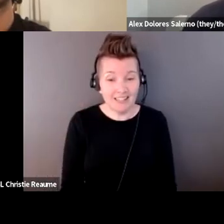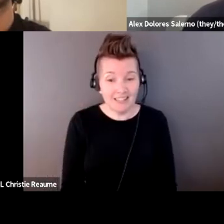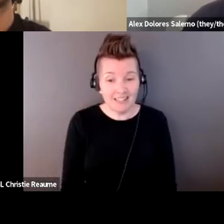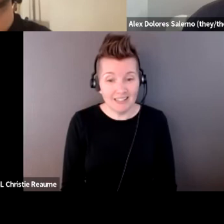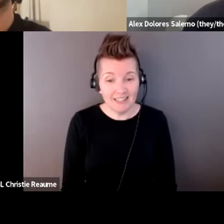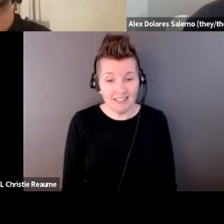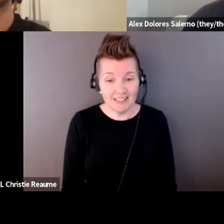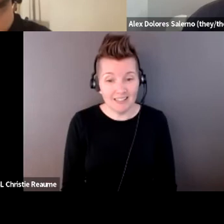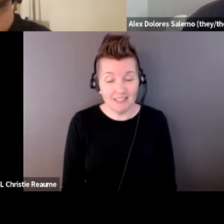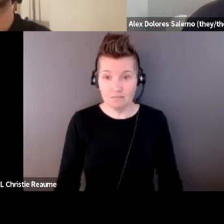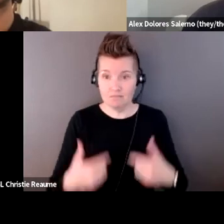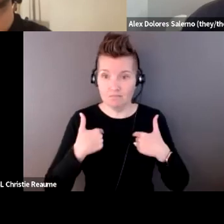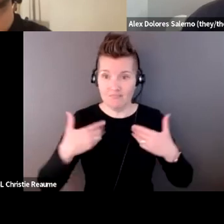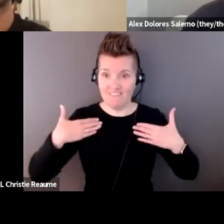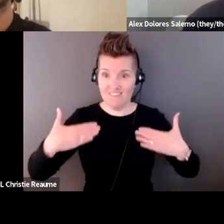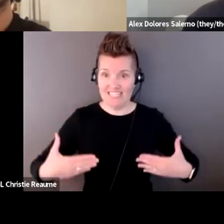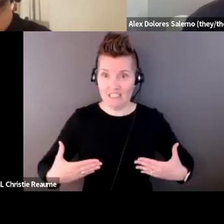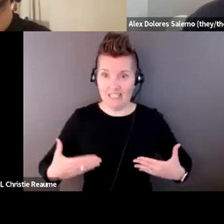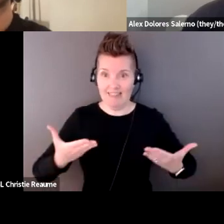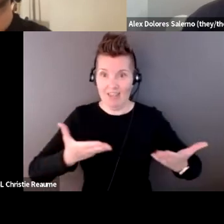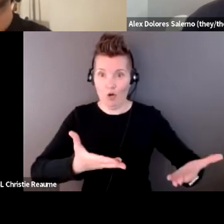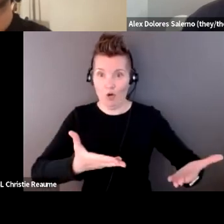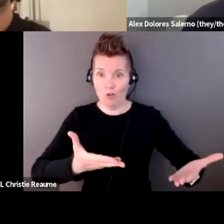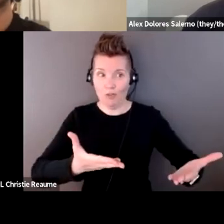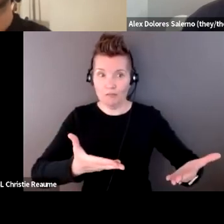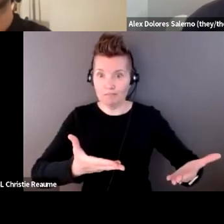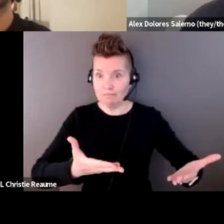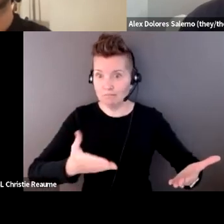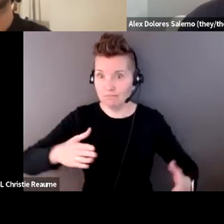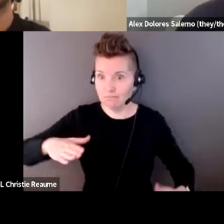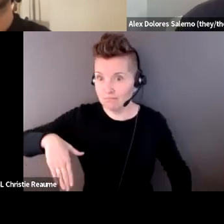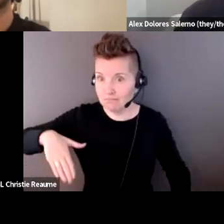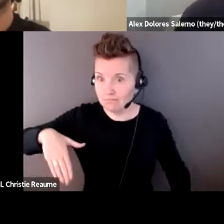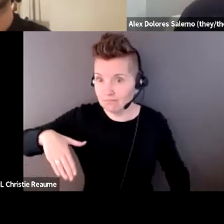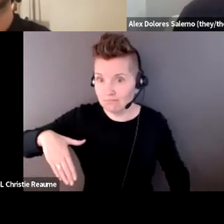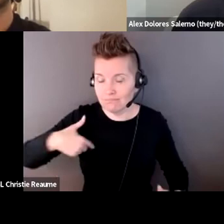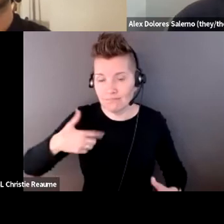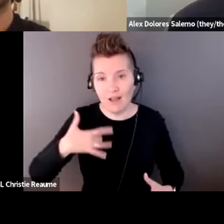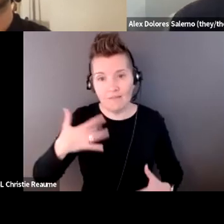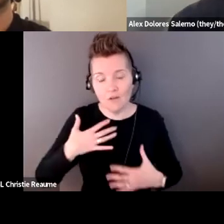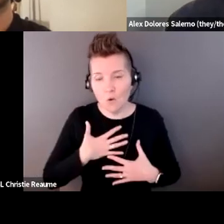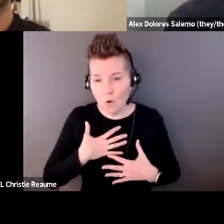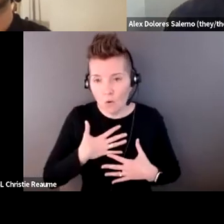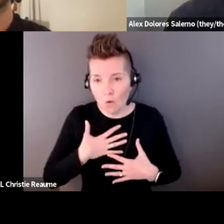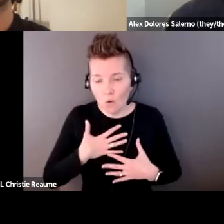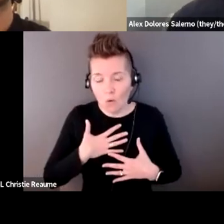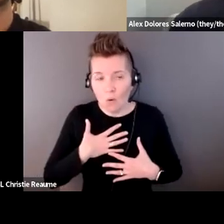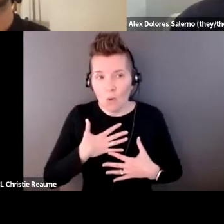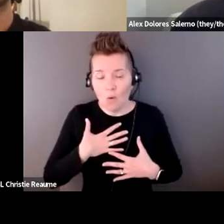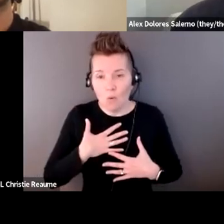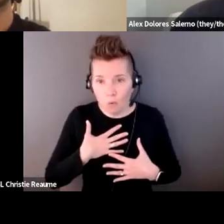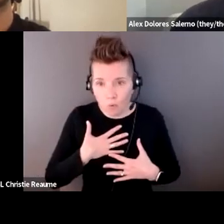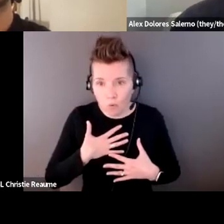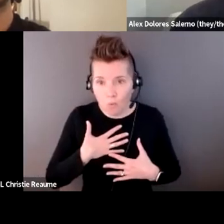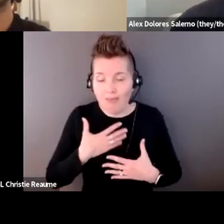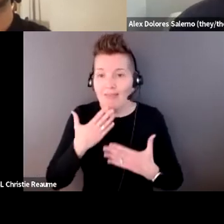being physically present in a space, and I feel really grateful to disabled people for that because I